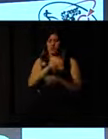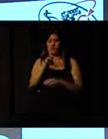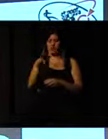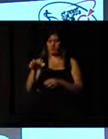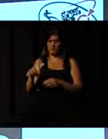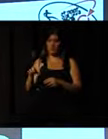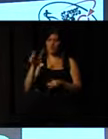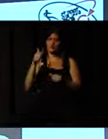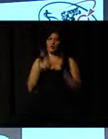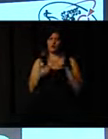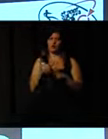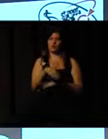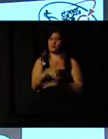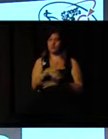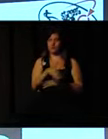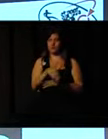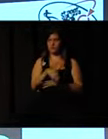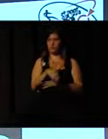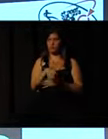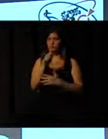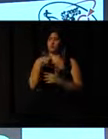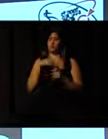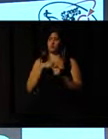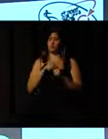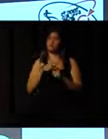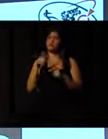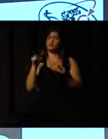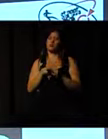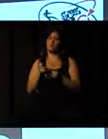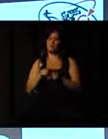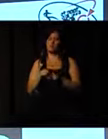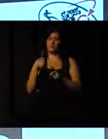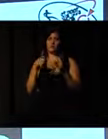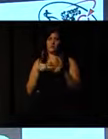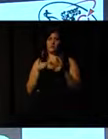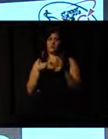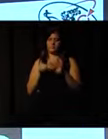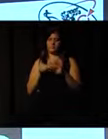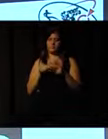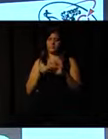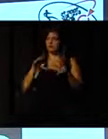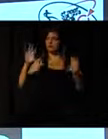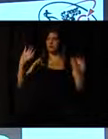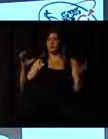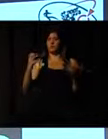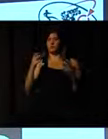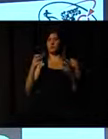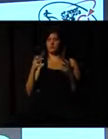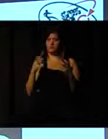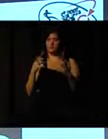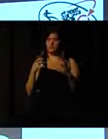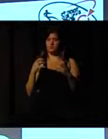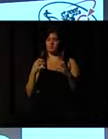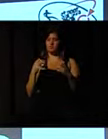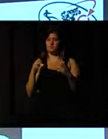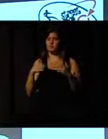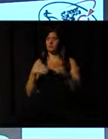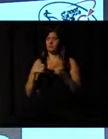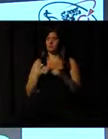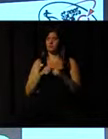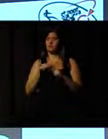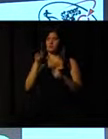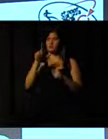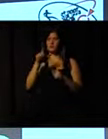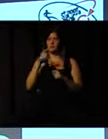do. I'm going to talk about an event which we staged in London a couple of months ago. You